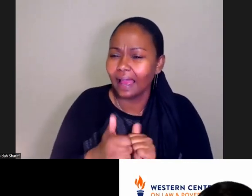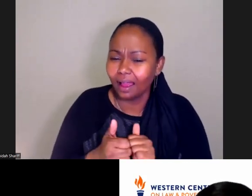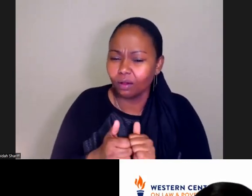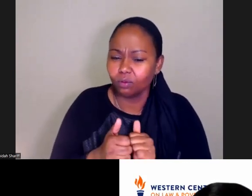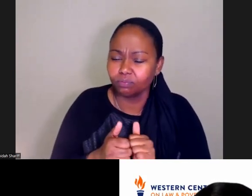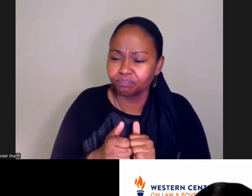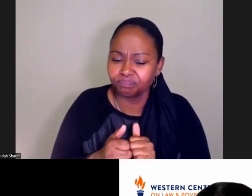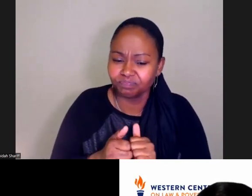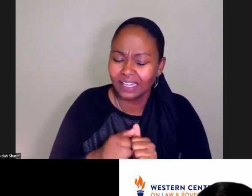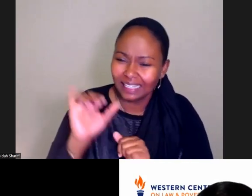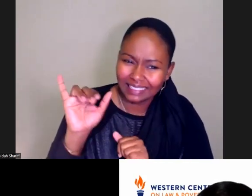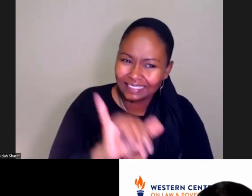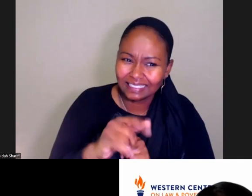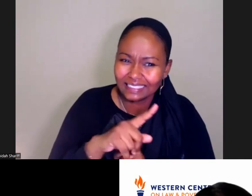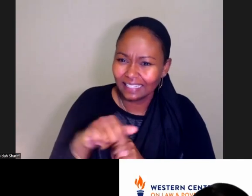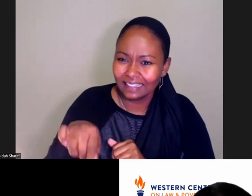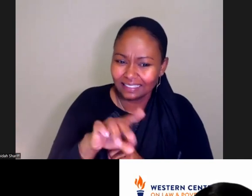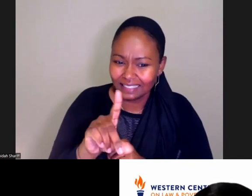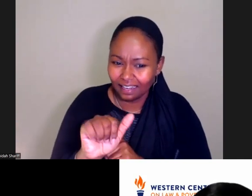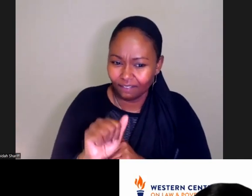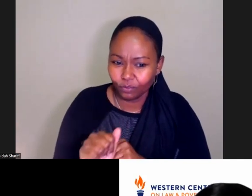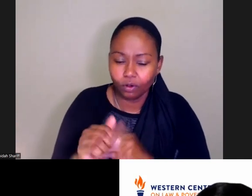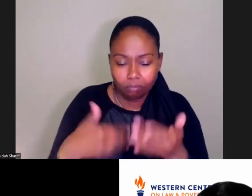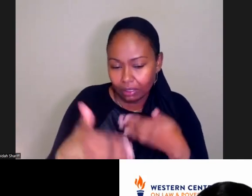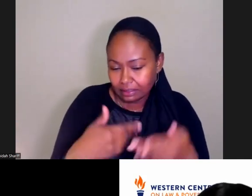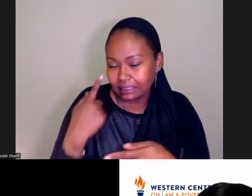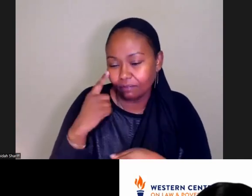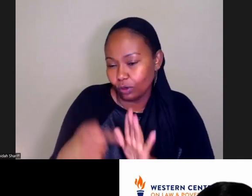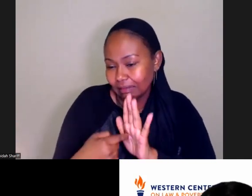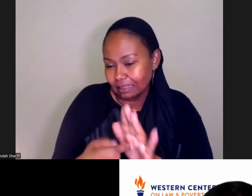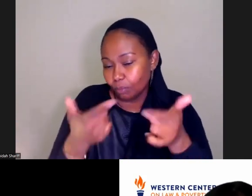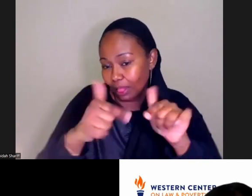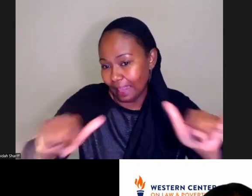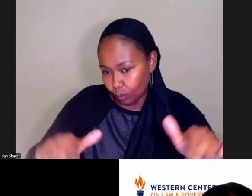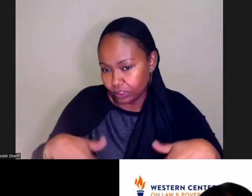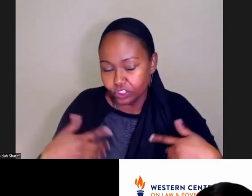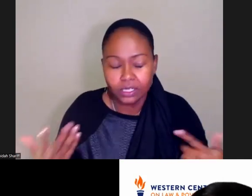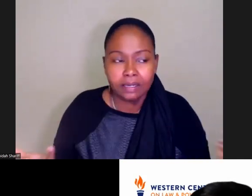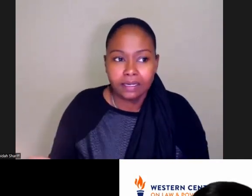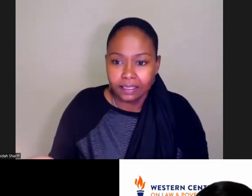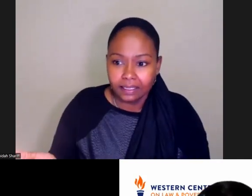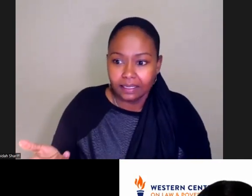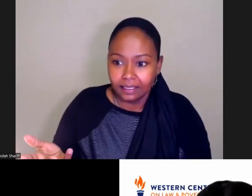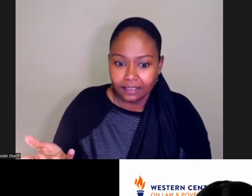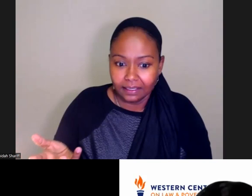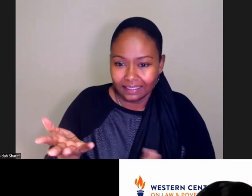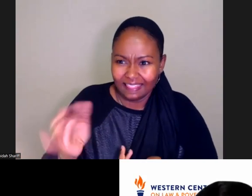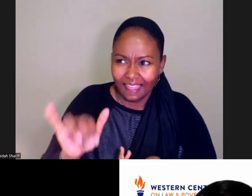fields are across different areas. I'm thinking, for example, on the language example, is this